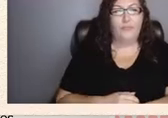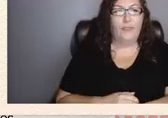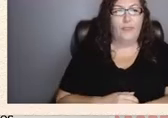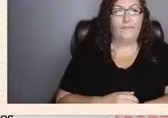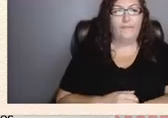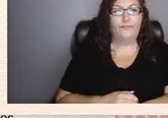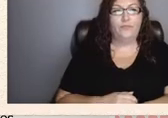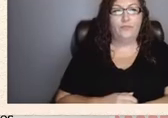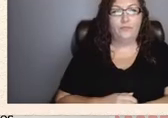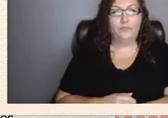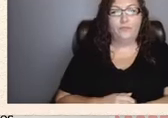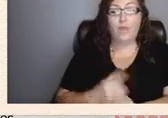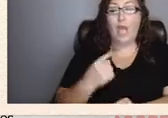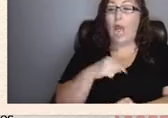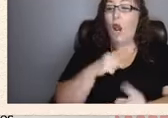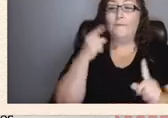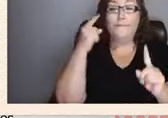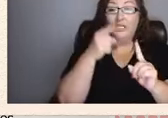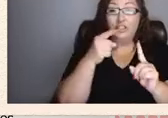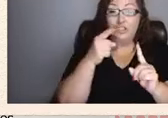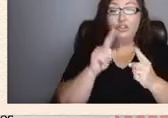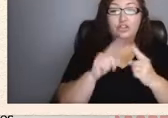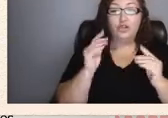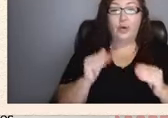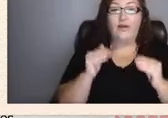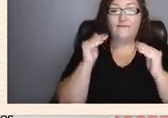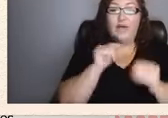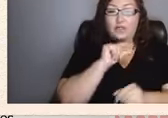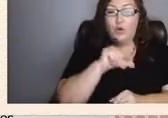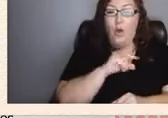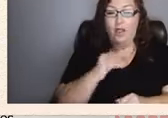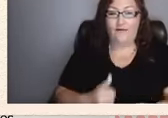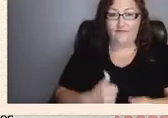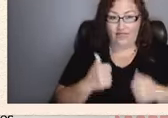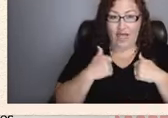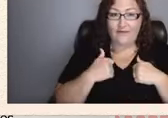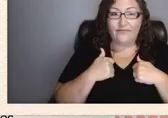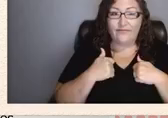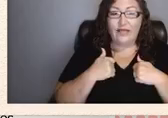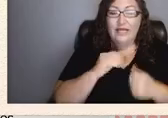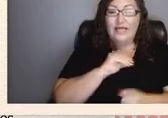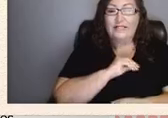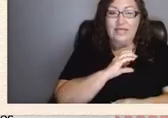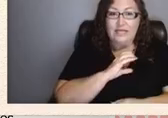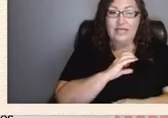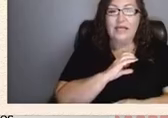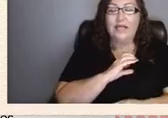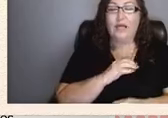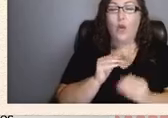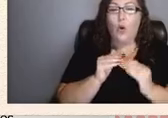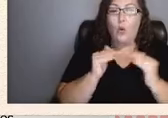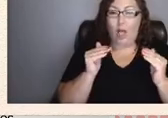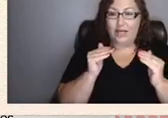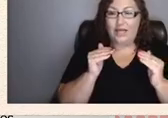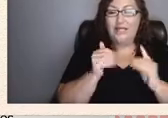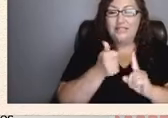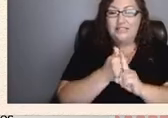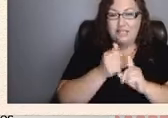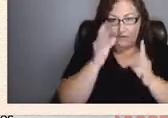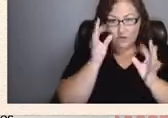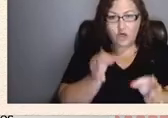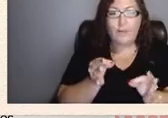our mission is to advance the quality of life dignity equality self-determination